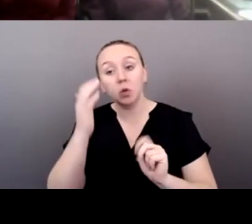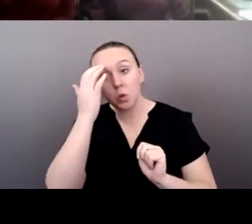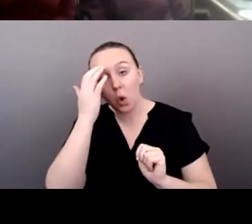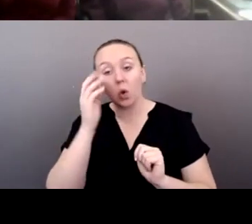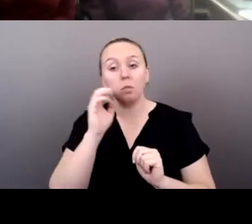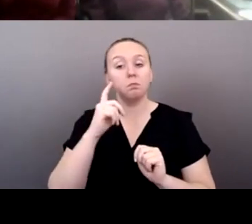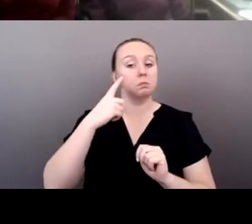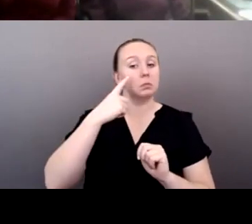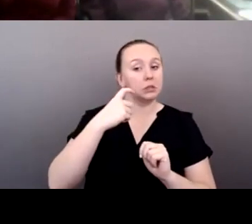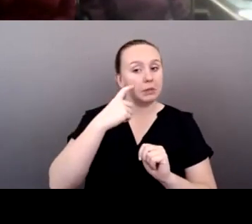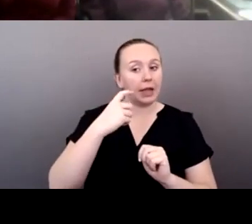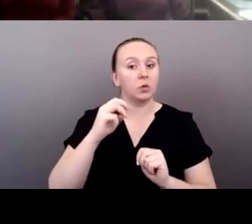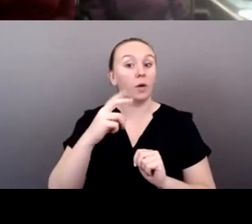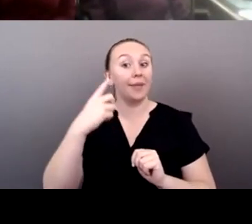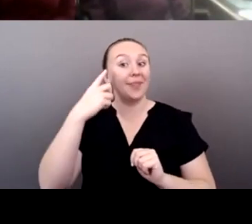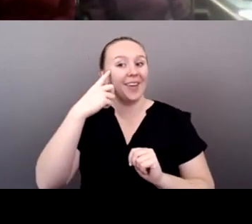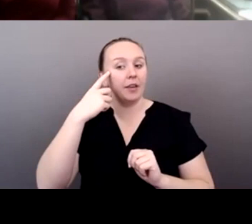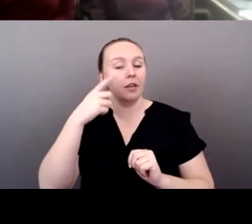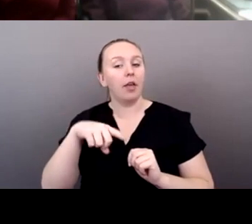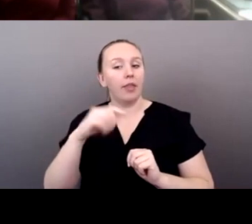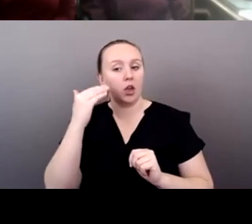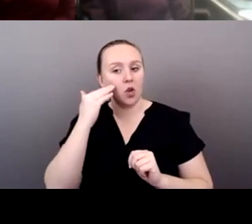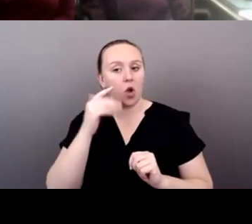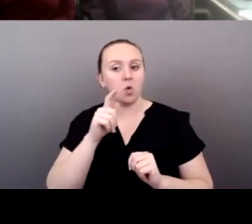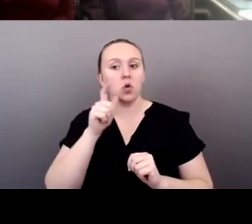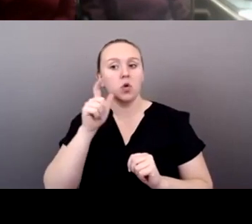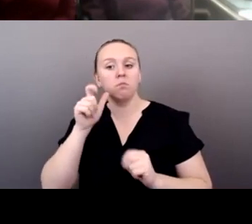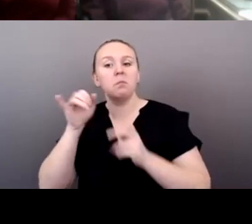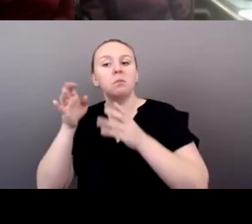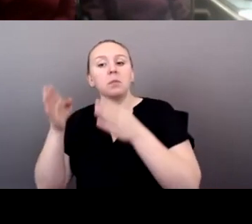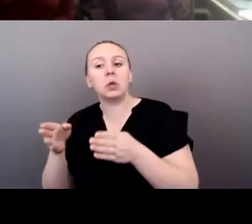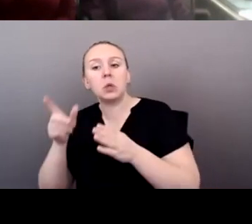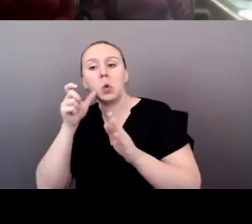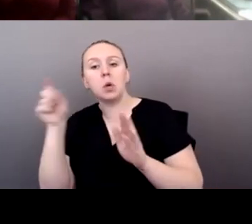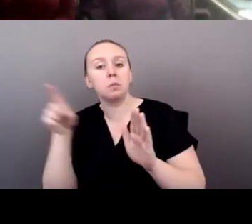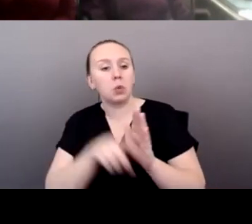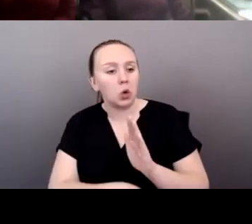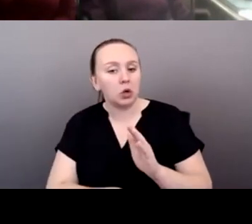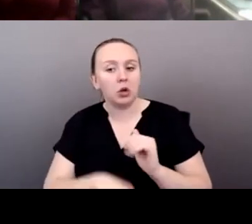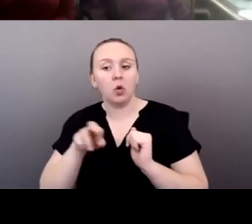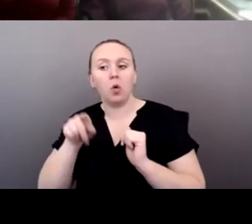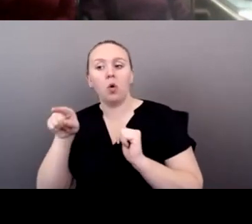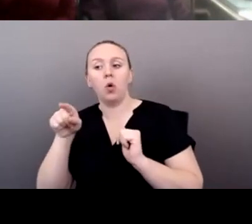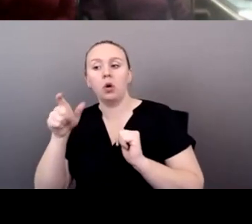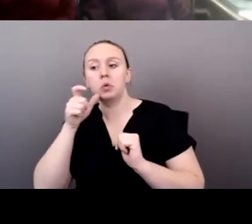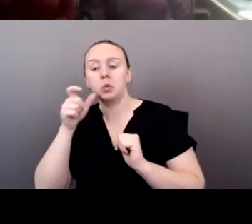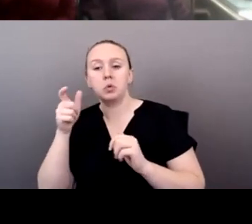think that they know who, who murdered or who, um, did their family member in.